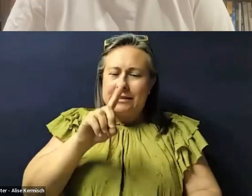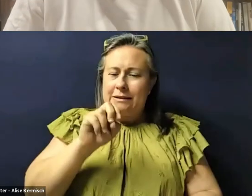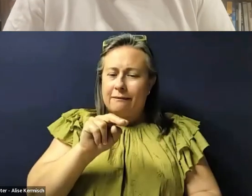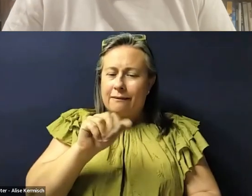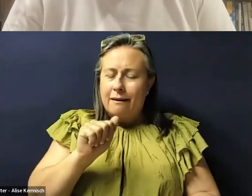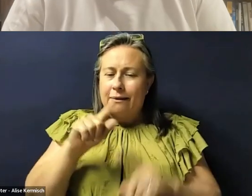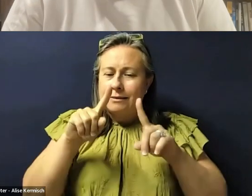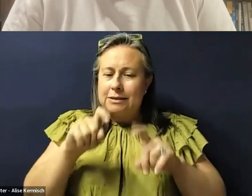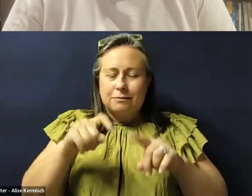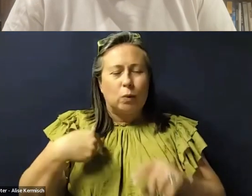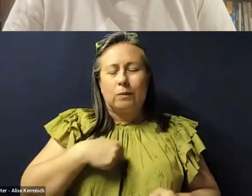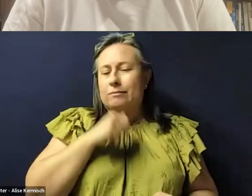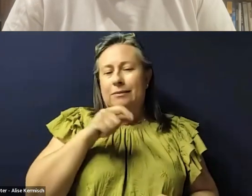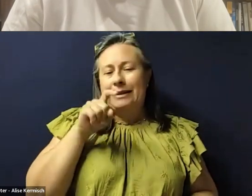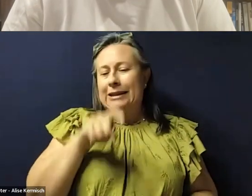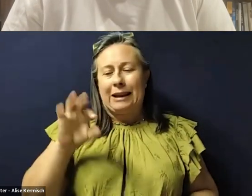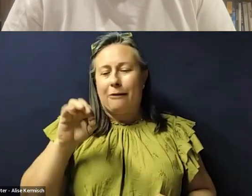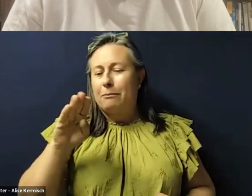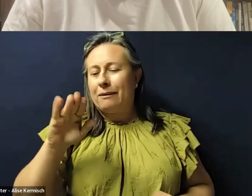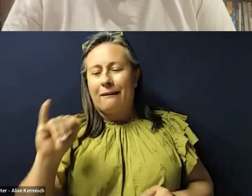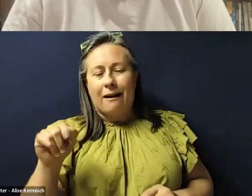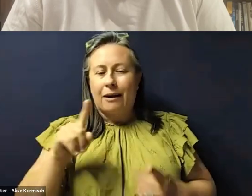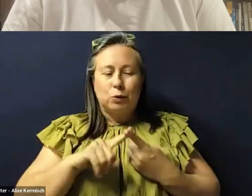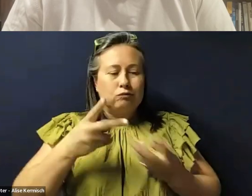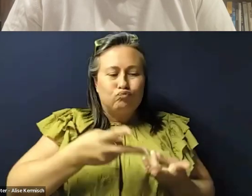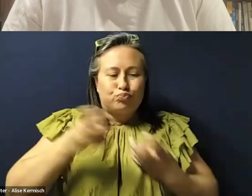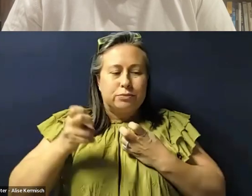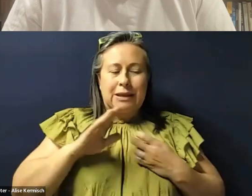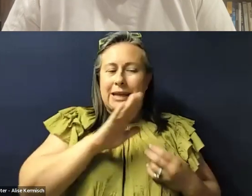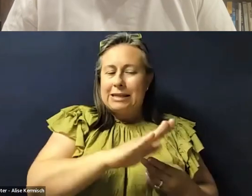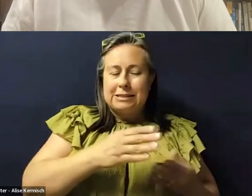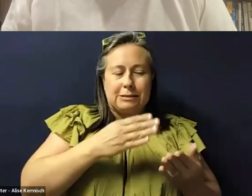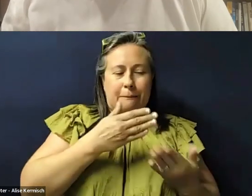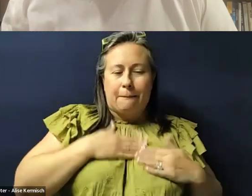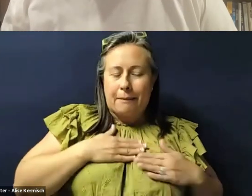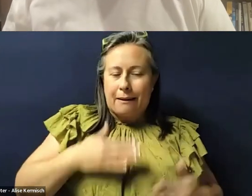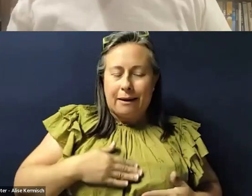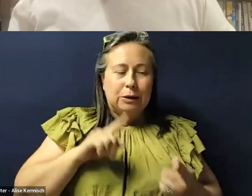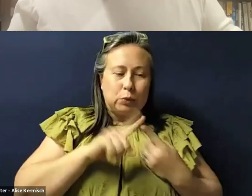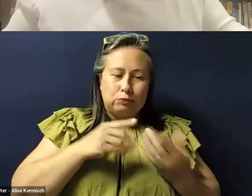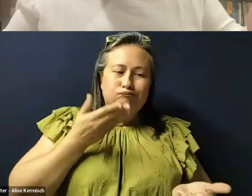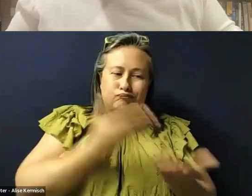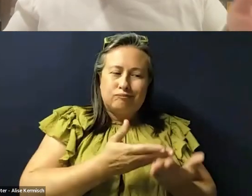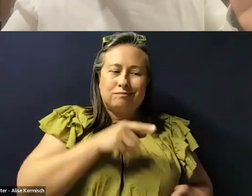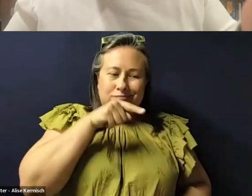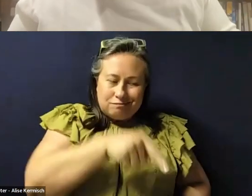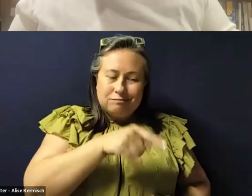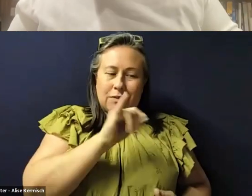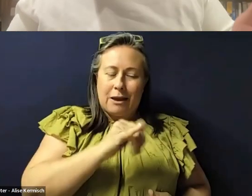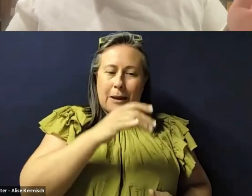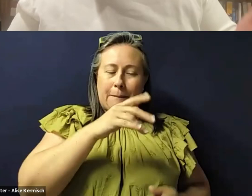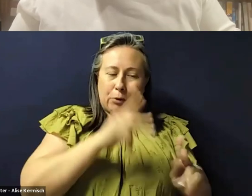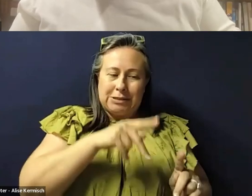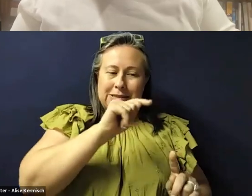we didn't need the FBI to exhume his body in order to do DNA testing to prove that that was till, right? We already had